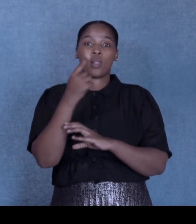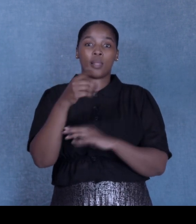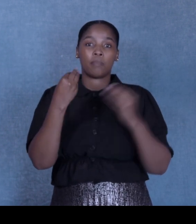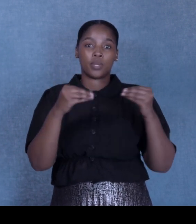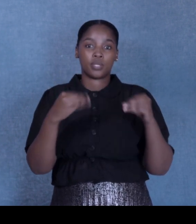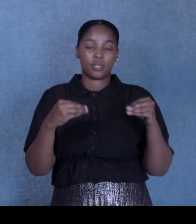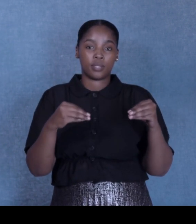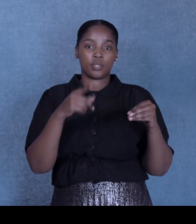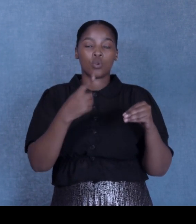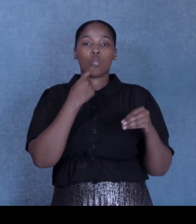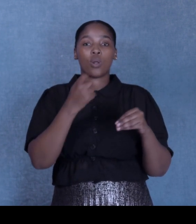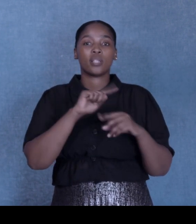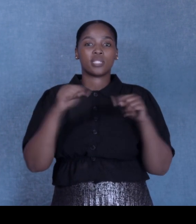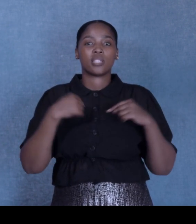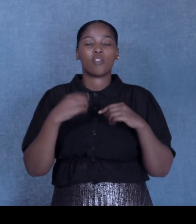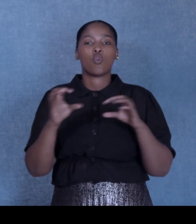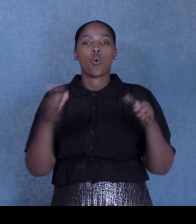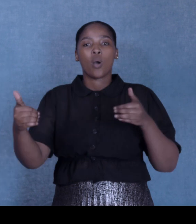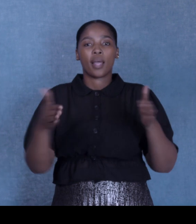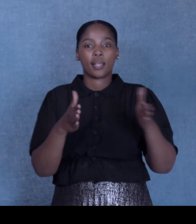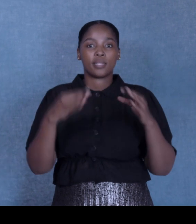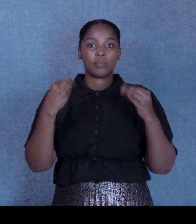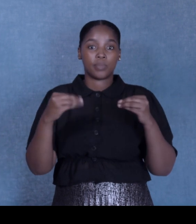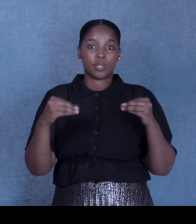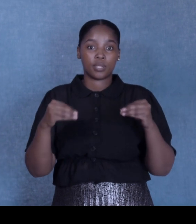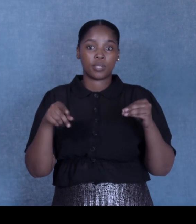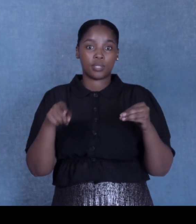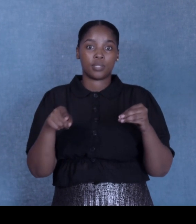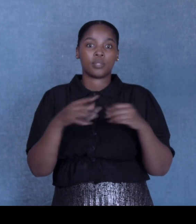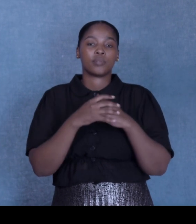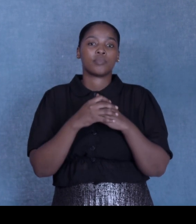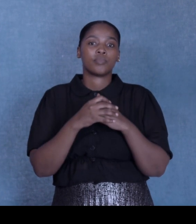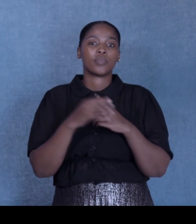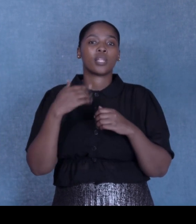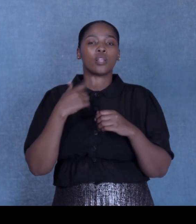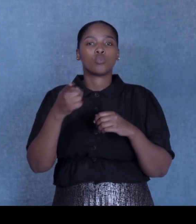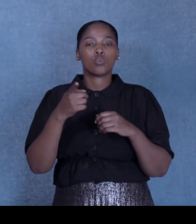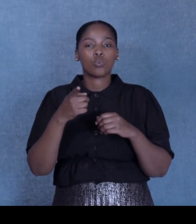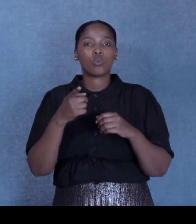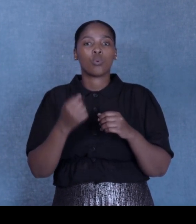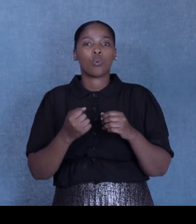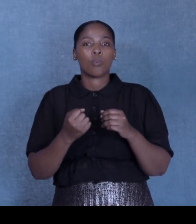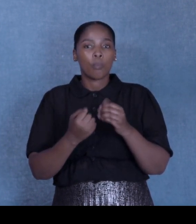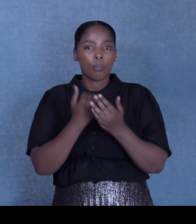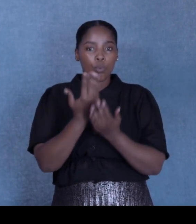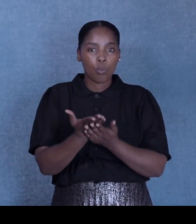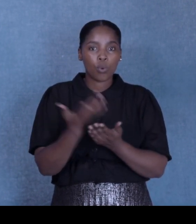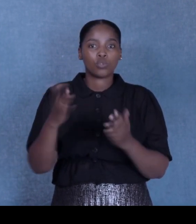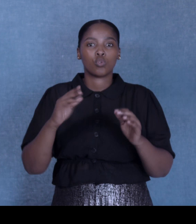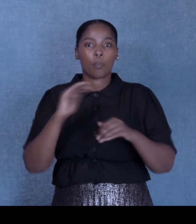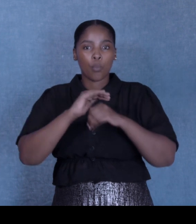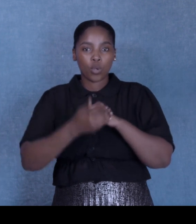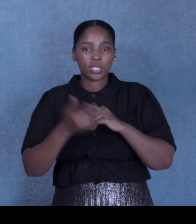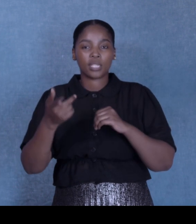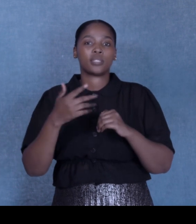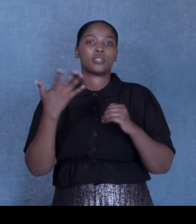business. We sometimes call ourselves organised business but our goal really is to promote, protect and develop the interests